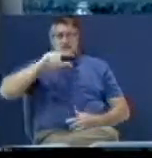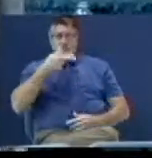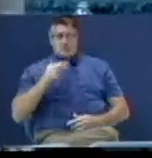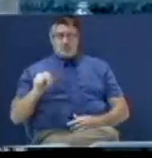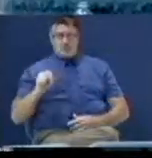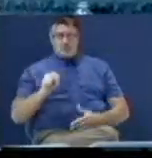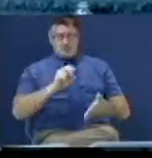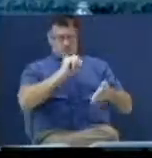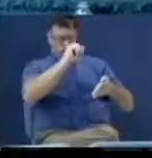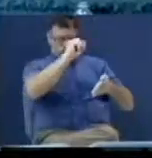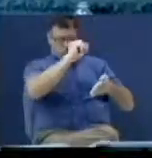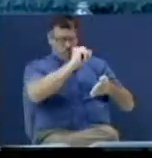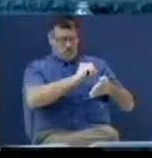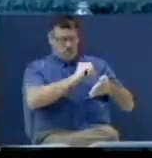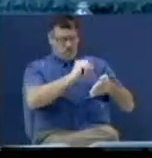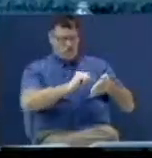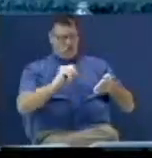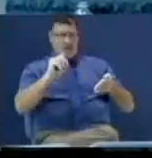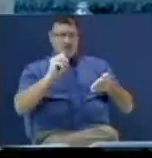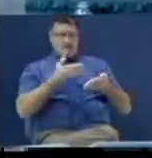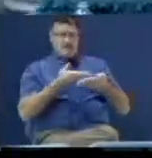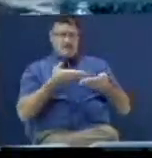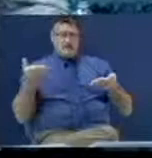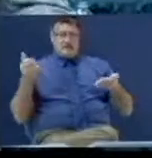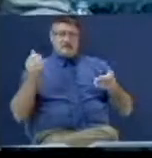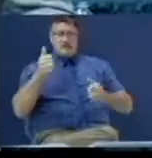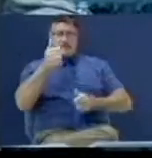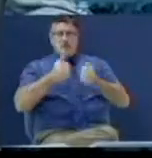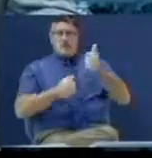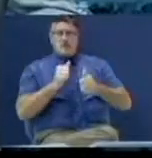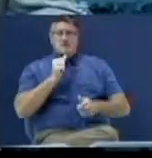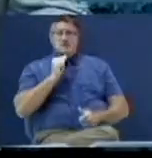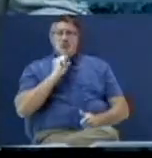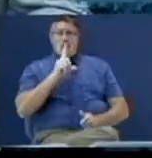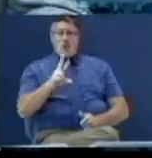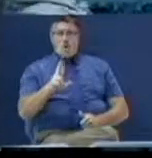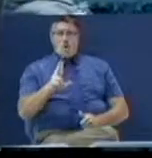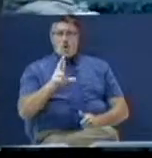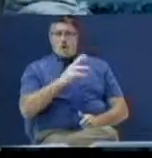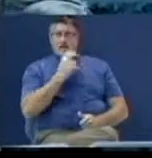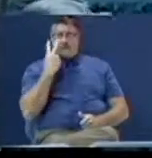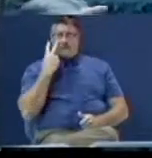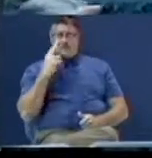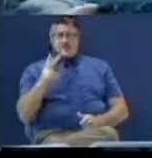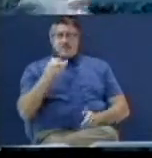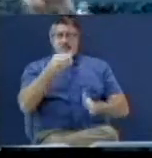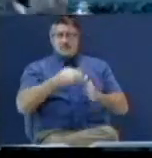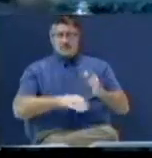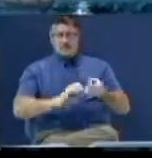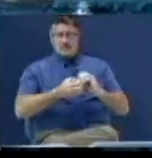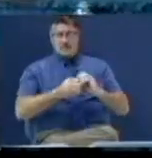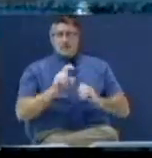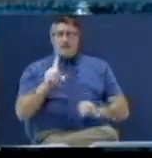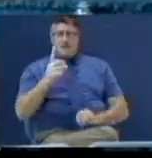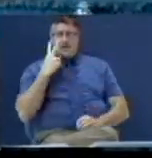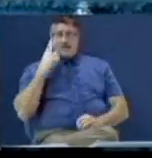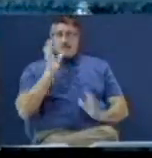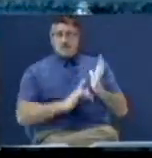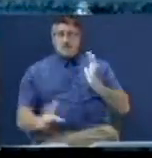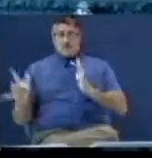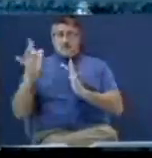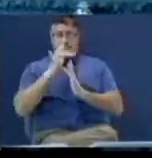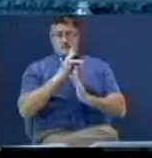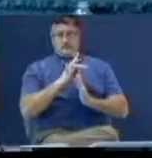write the things which are and thou hast seen. That's chapter one. He saw Jesus.